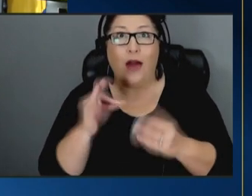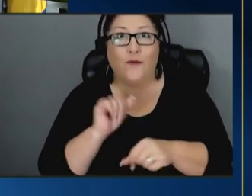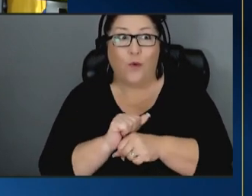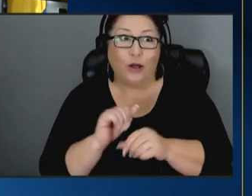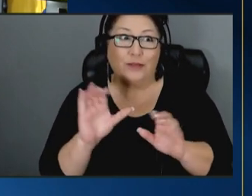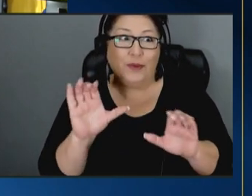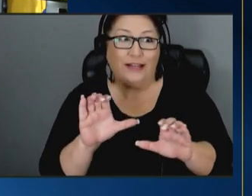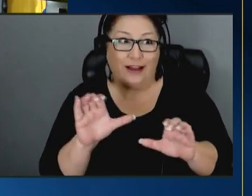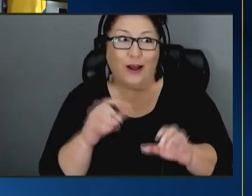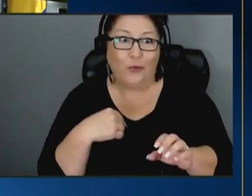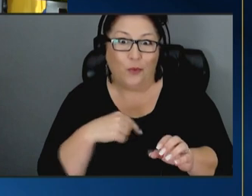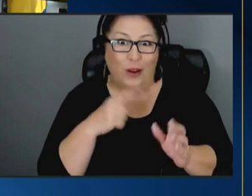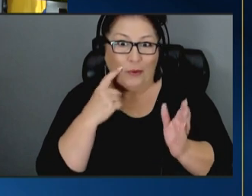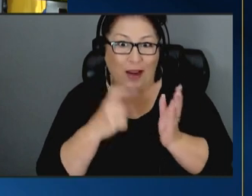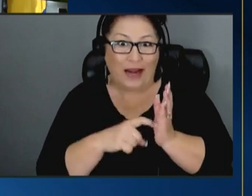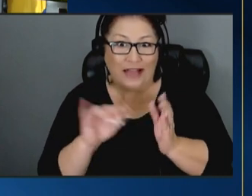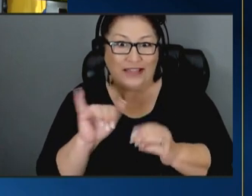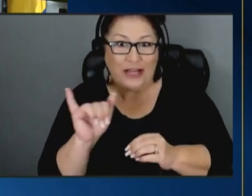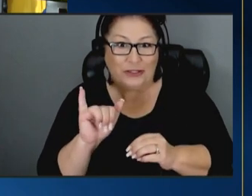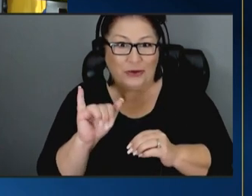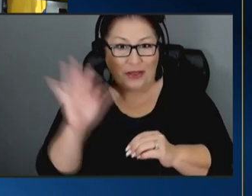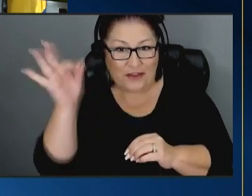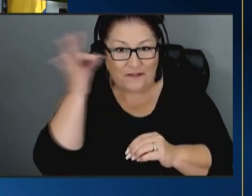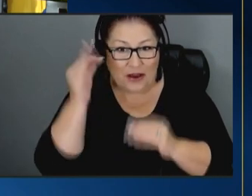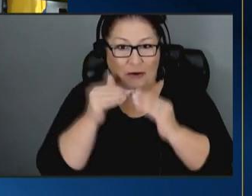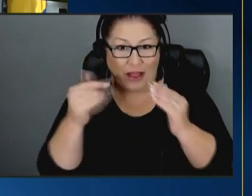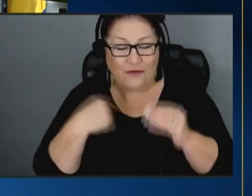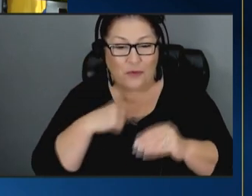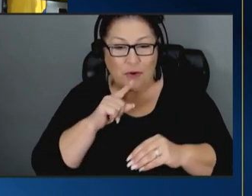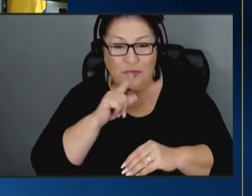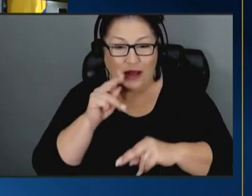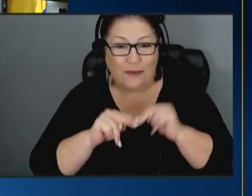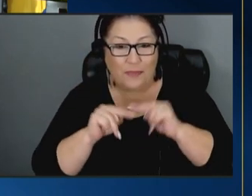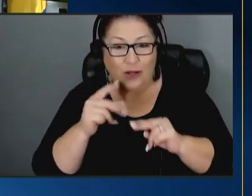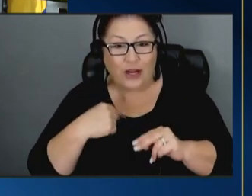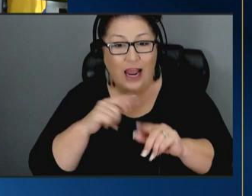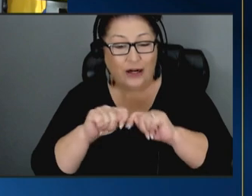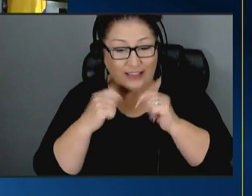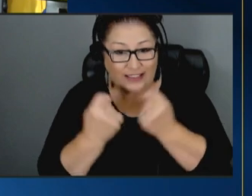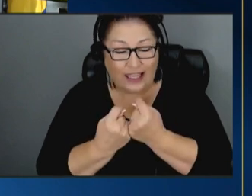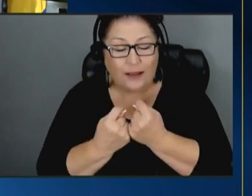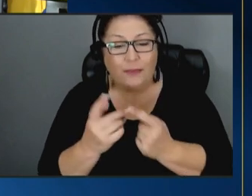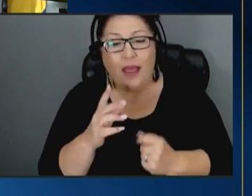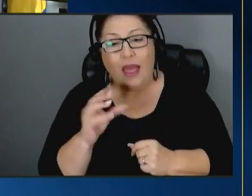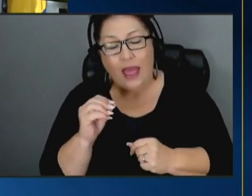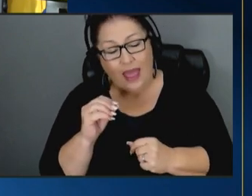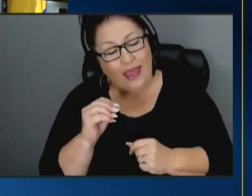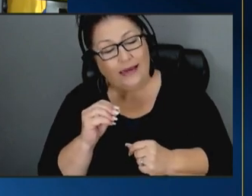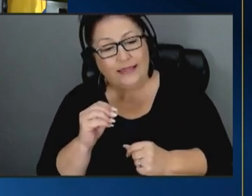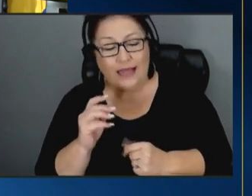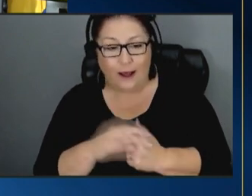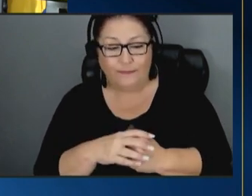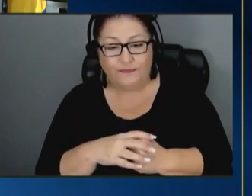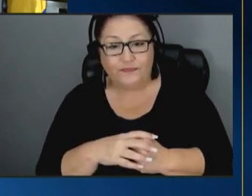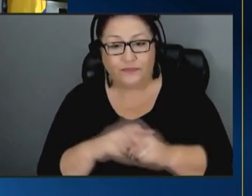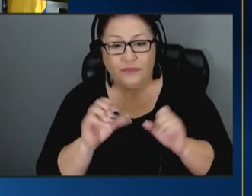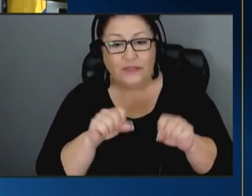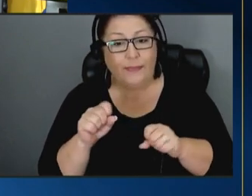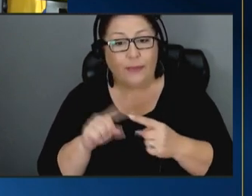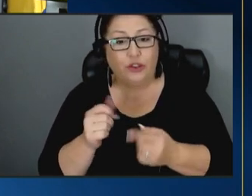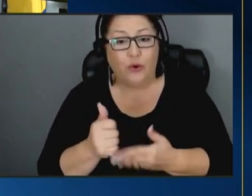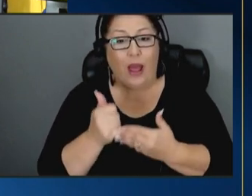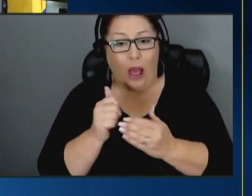that too also at the at the federal level we're really building our team um and you know um to be able to help with